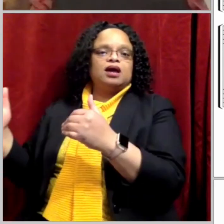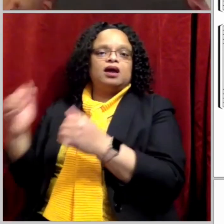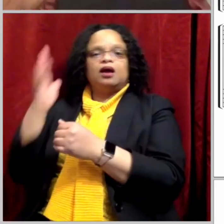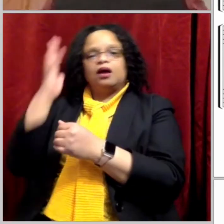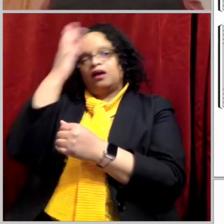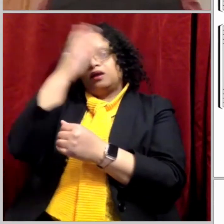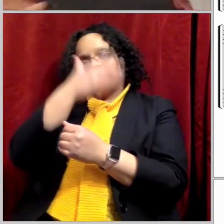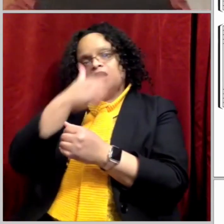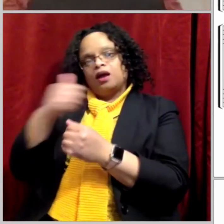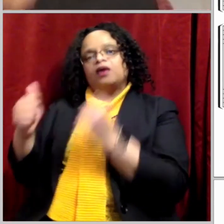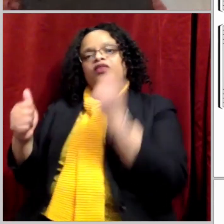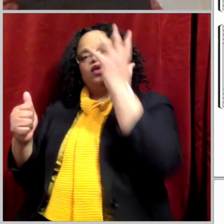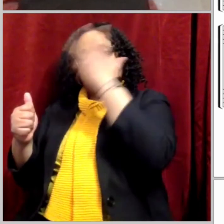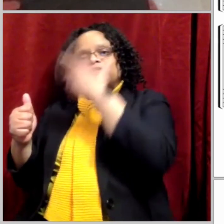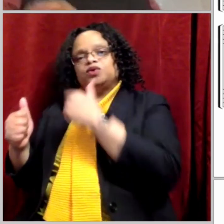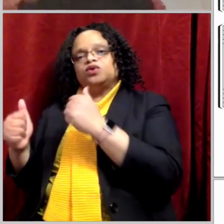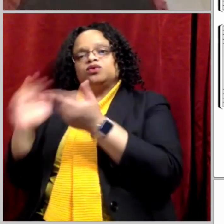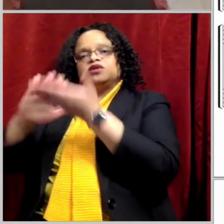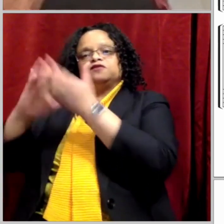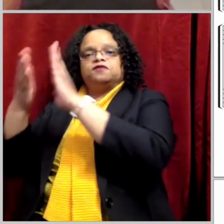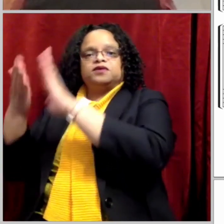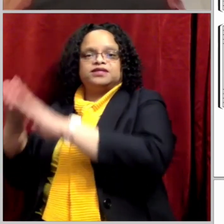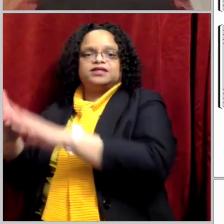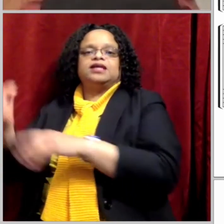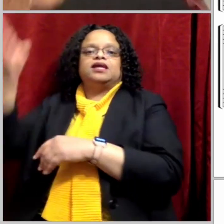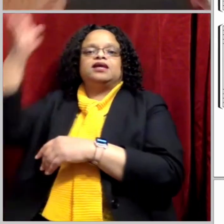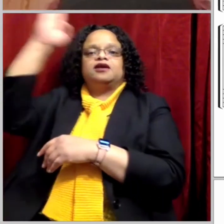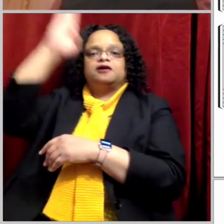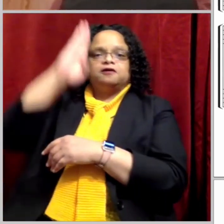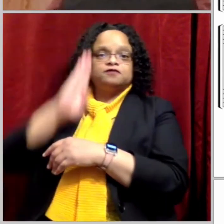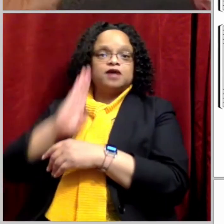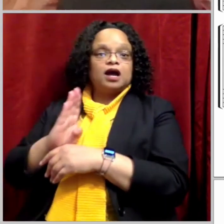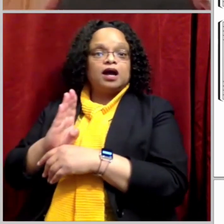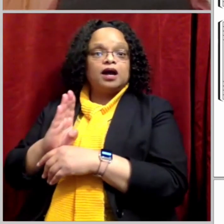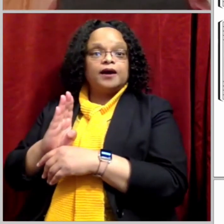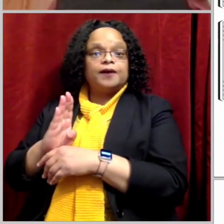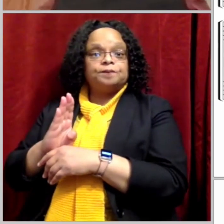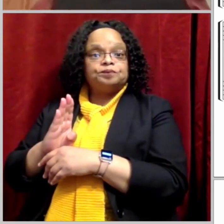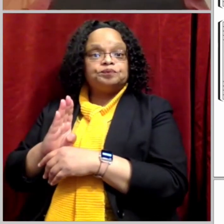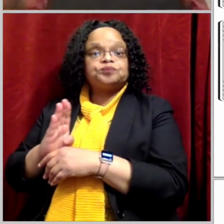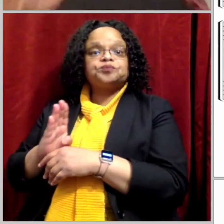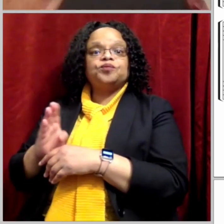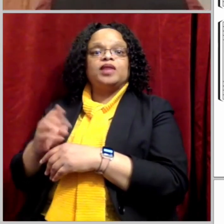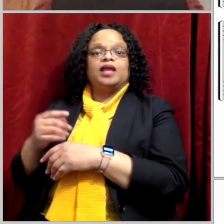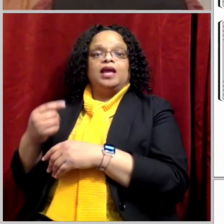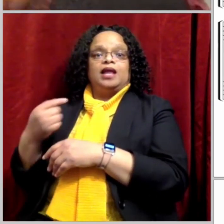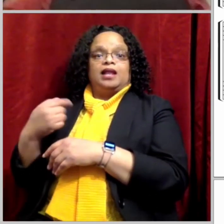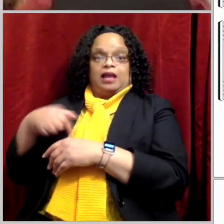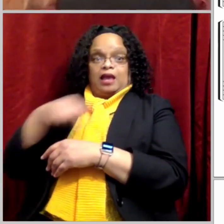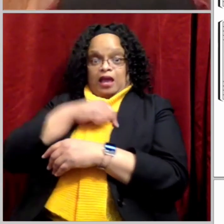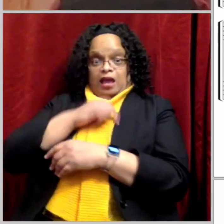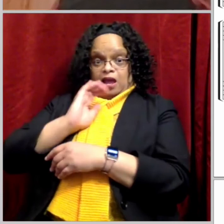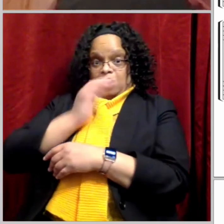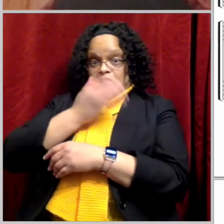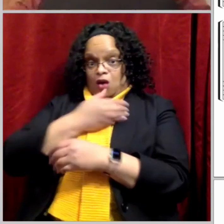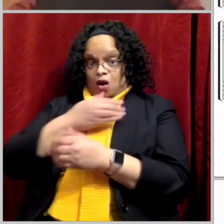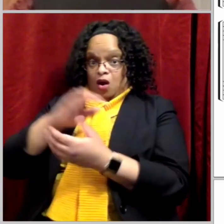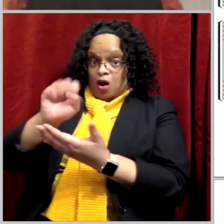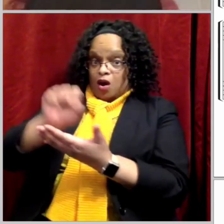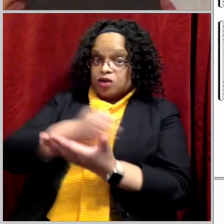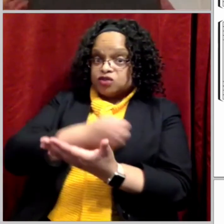Zion We're The beautiful city of God Then let